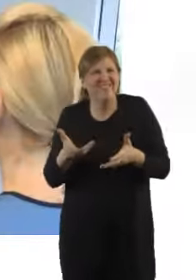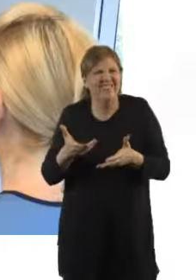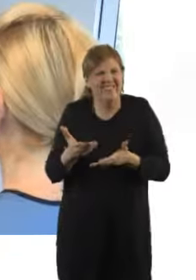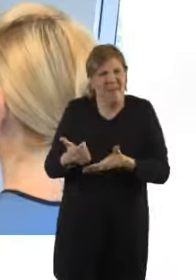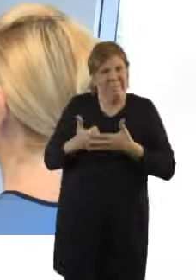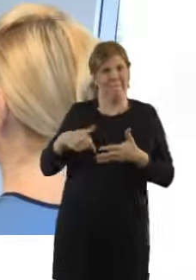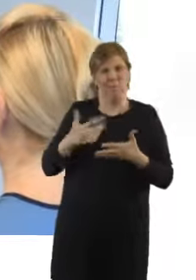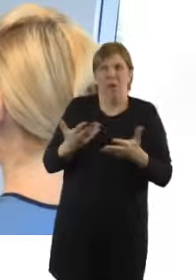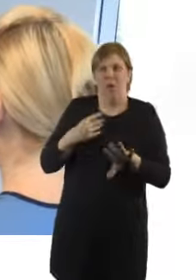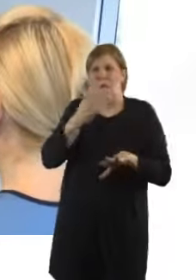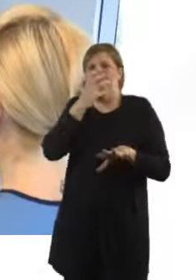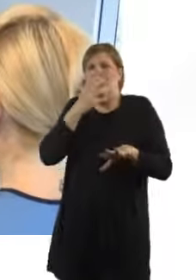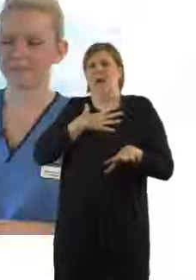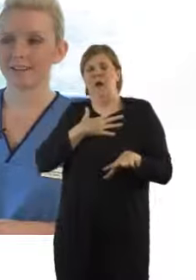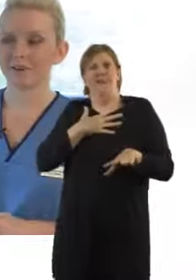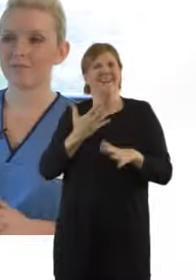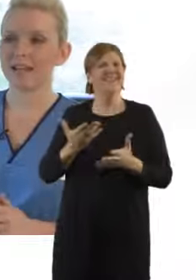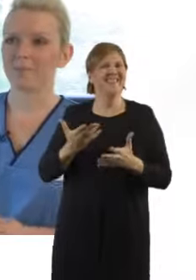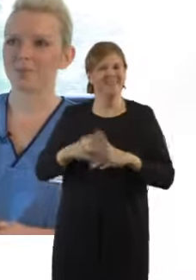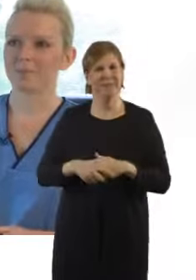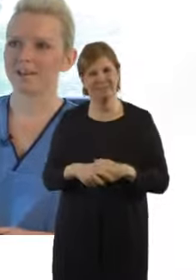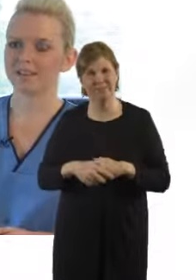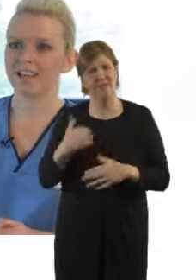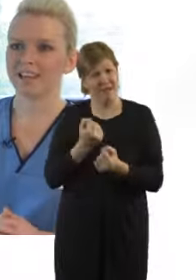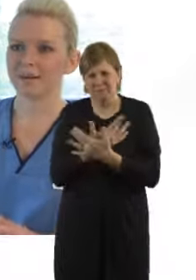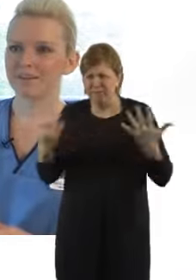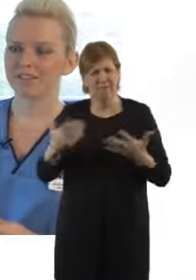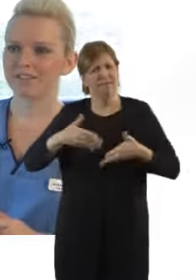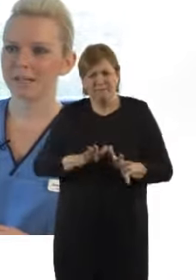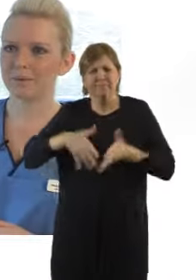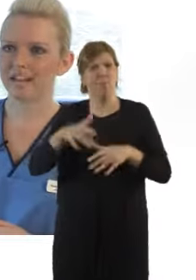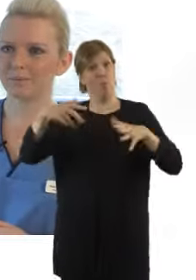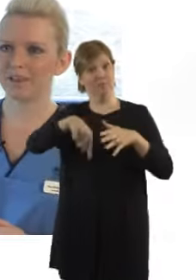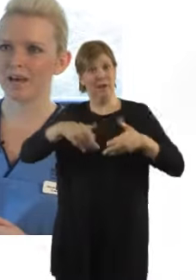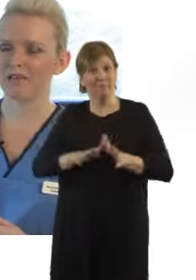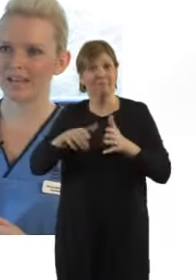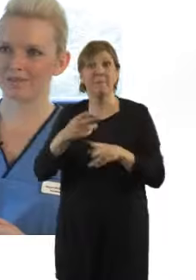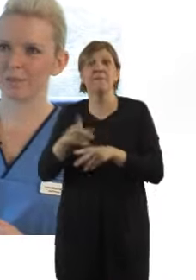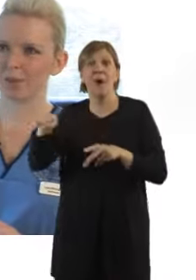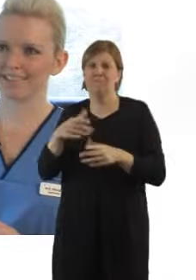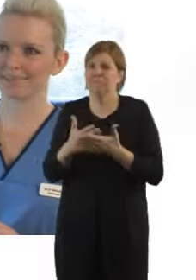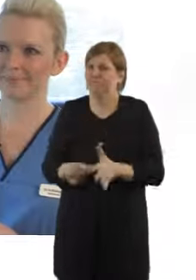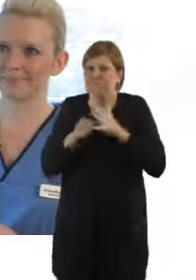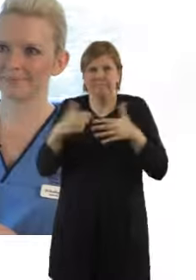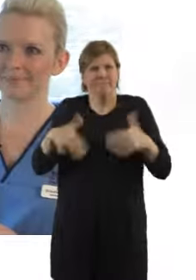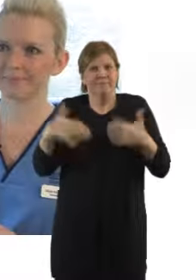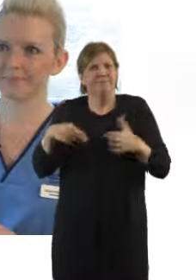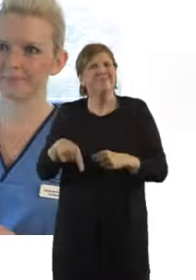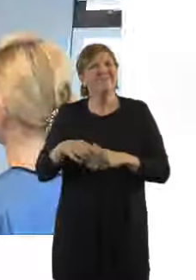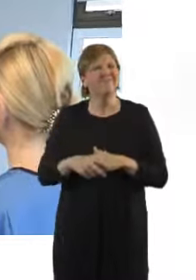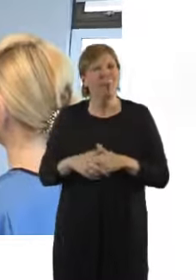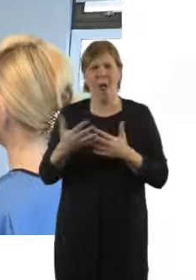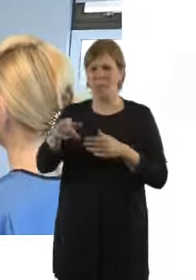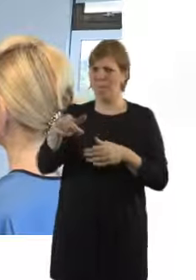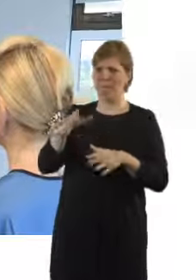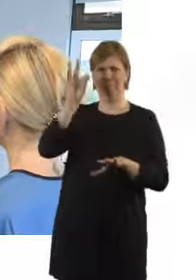It's also really good when used with gas and air. We have many water births, and the midwives are really impressed with how effective the pool is. So, Nikki,